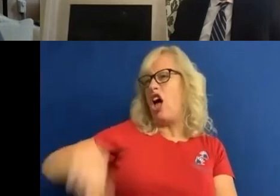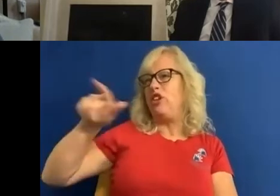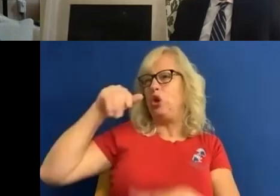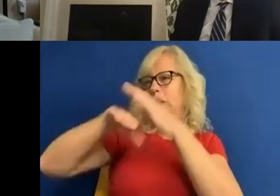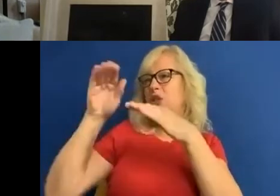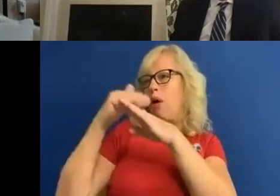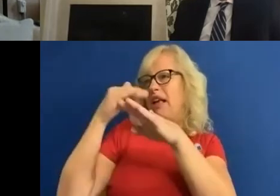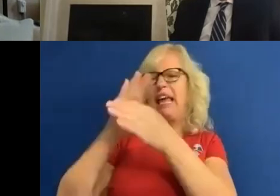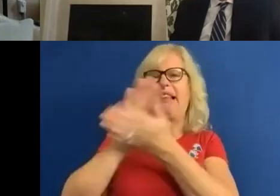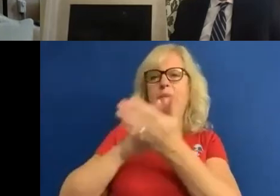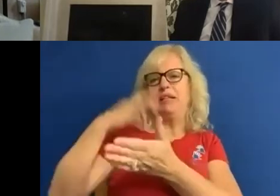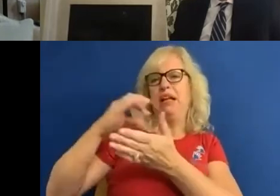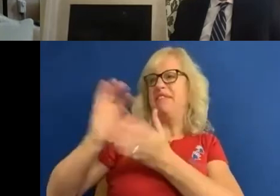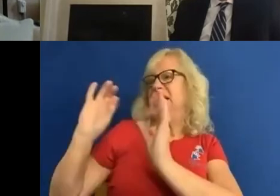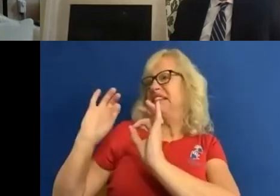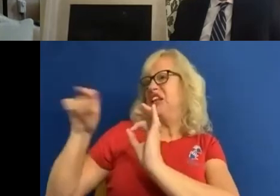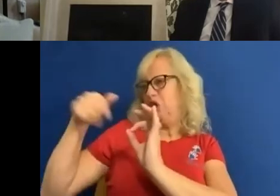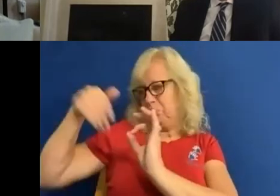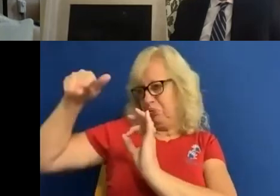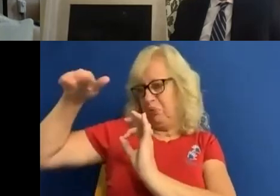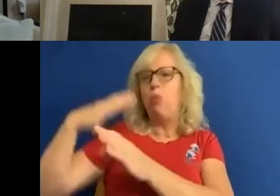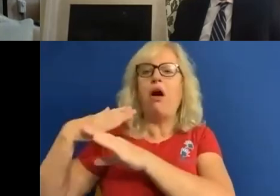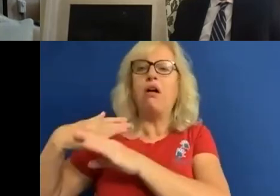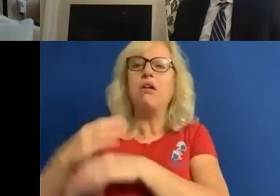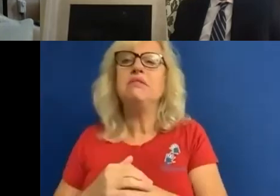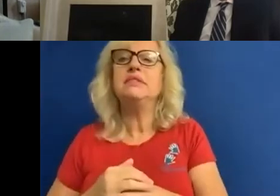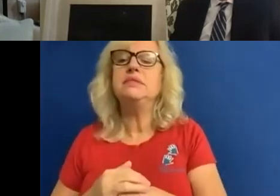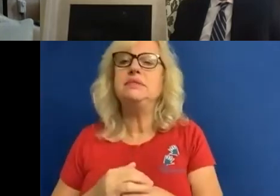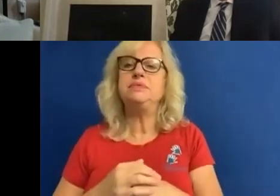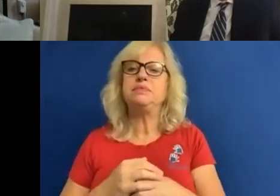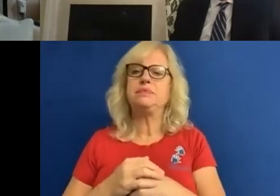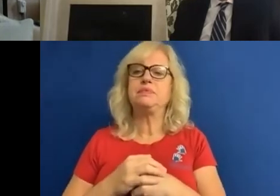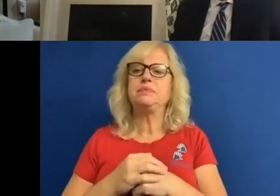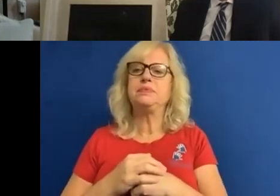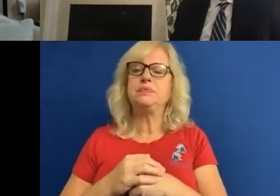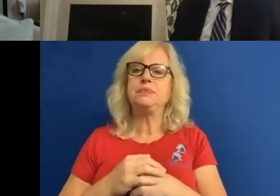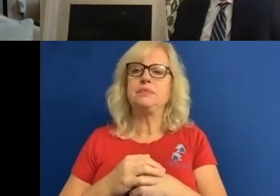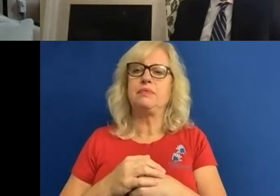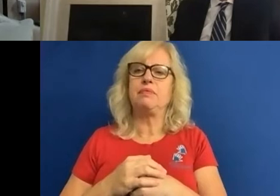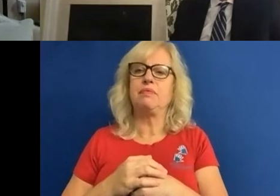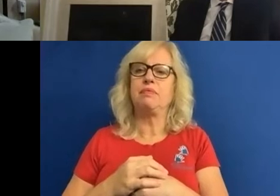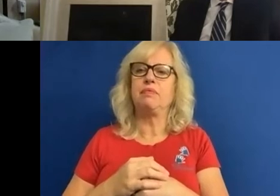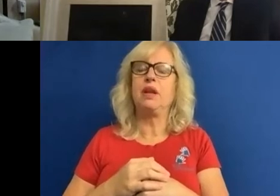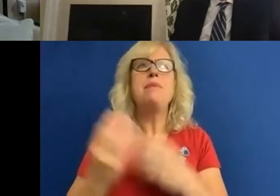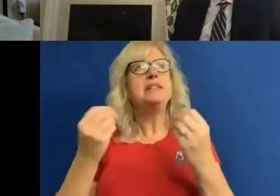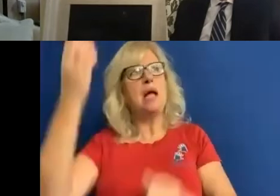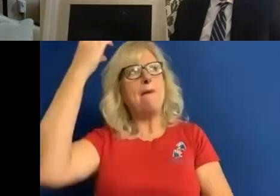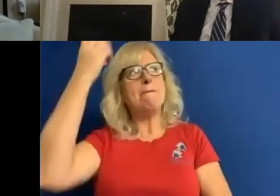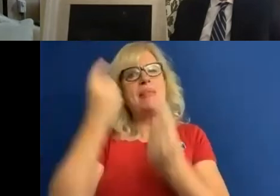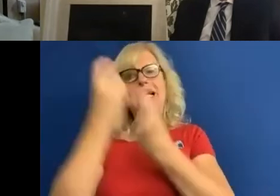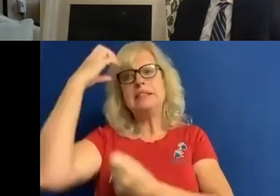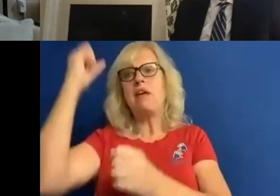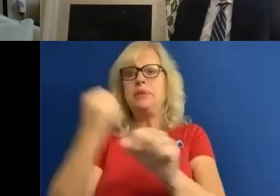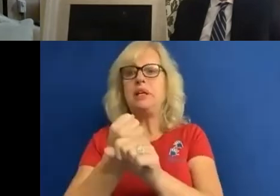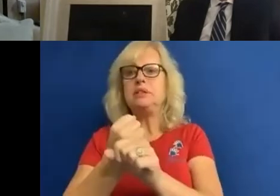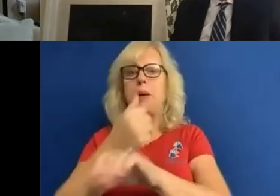disabled people the problem is the barriers that disabled people face when they're looking for work. But some of the things that the government does to be fair to them are